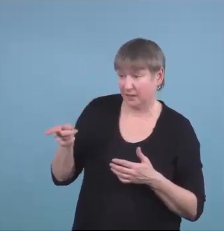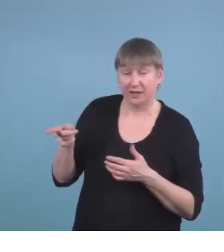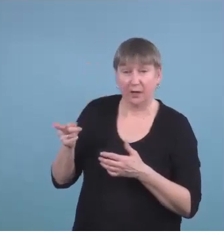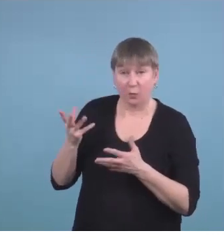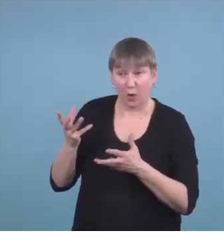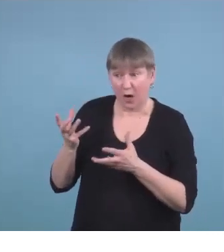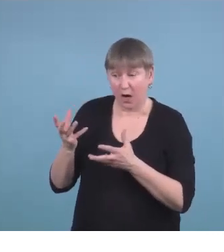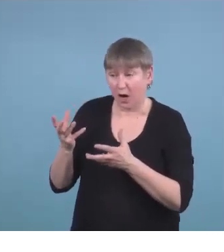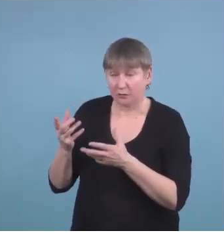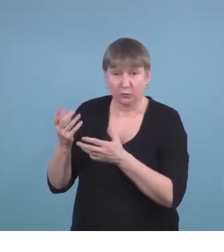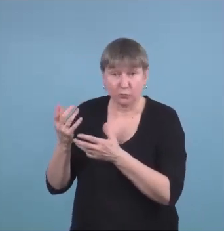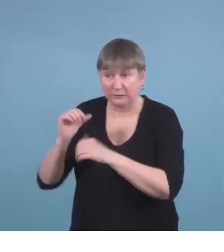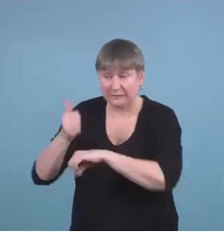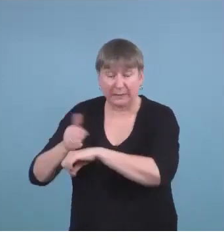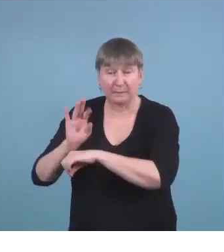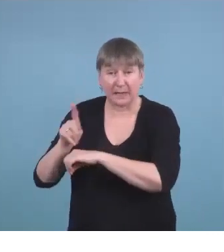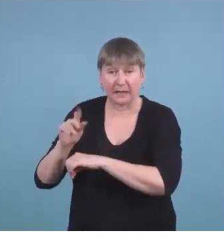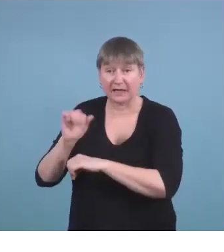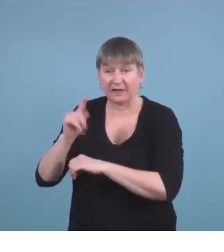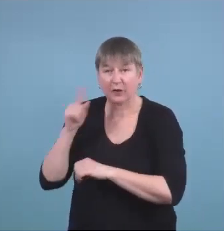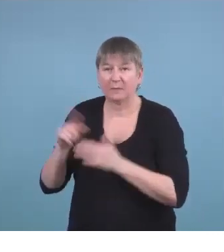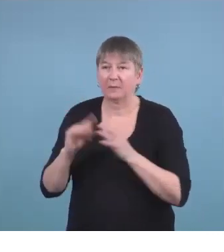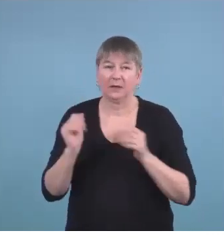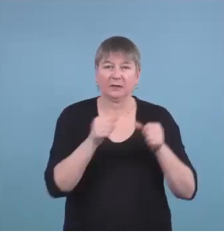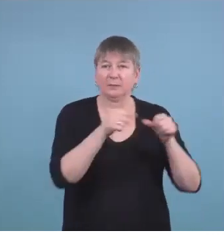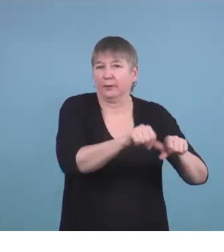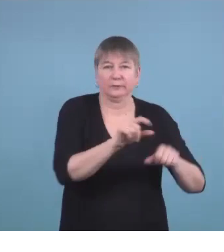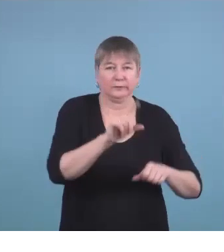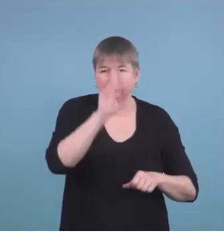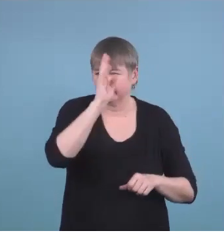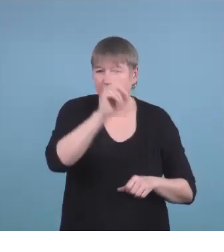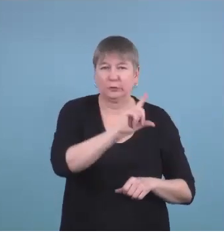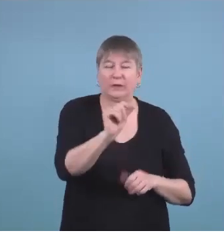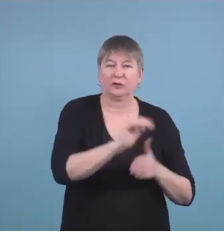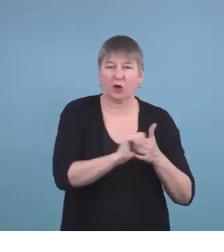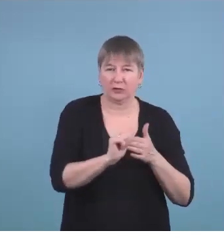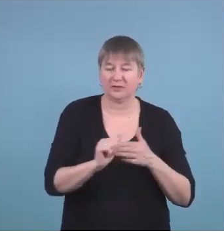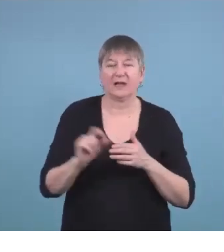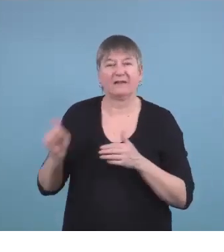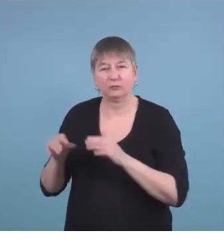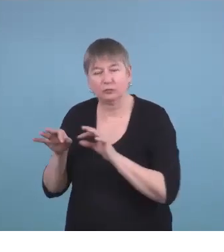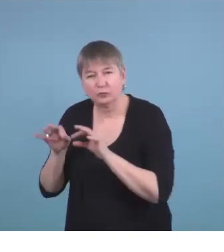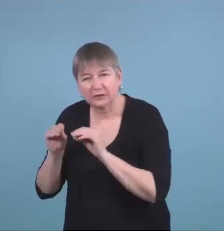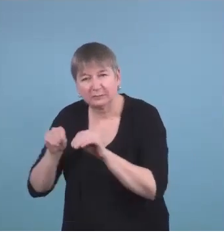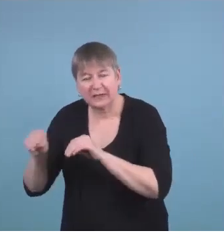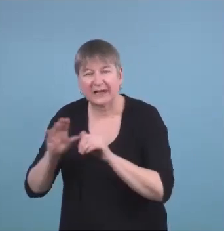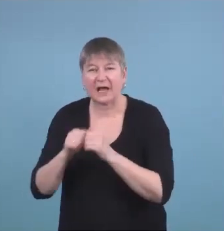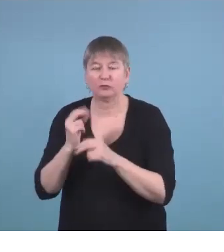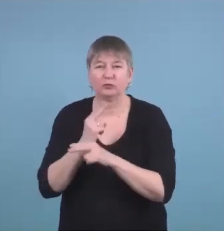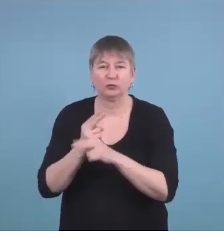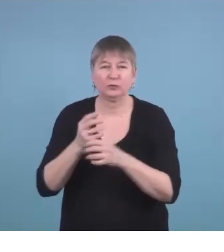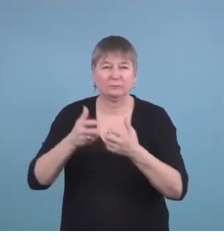with 20 bucks in it and been taught how to use a debit machine that kind of thing